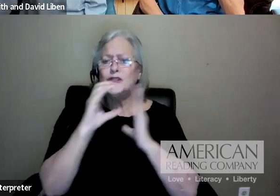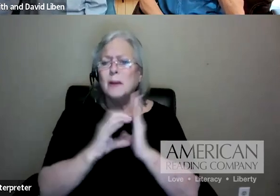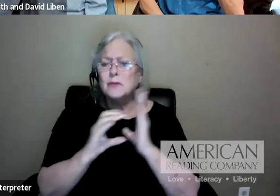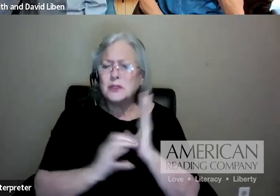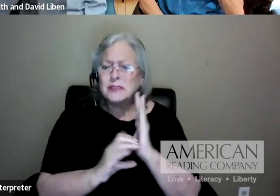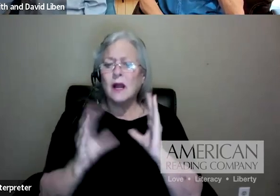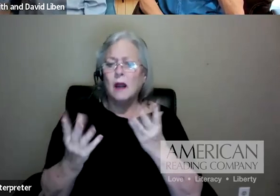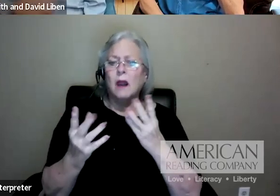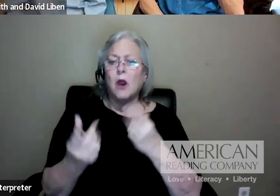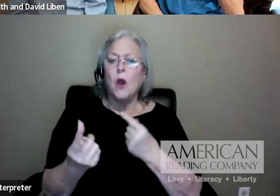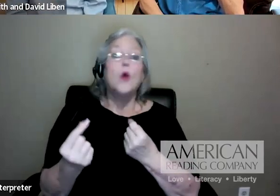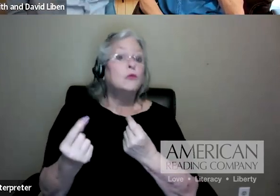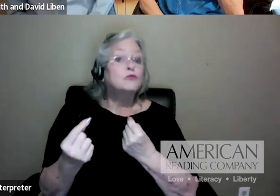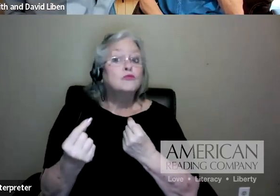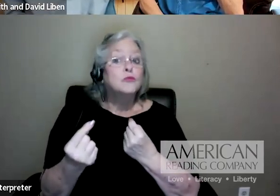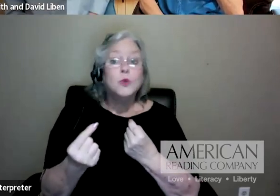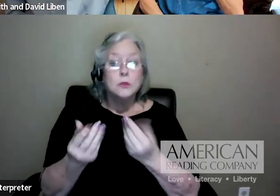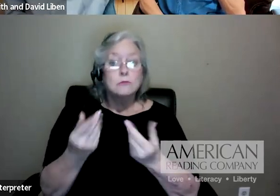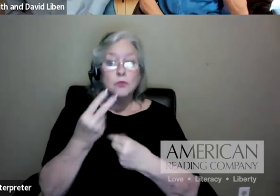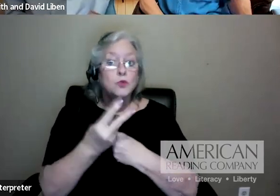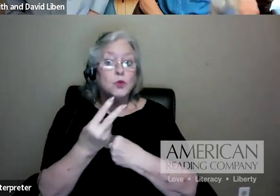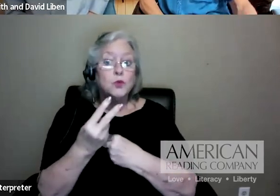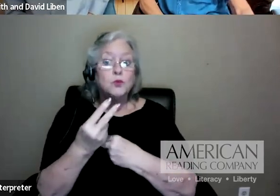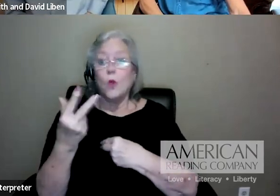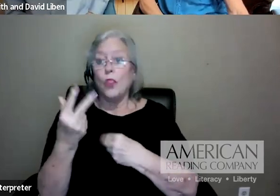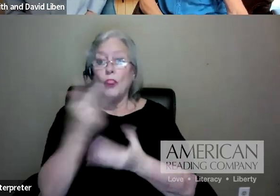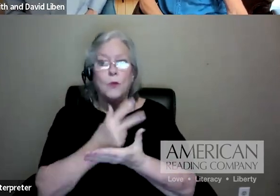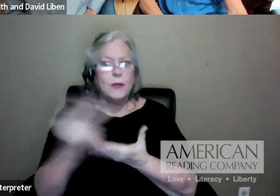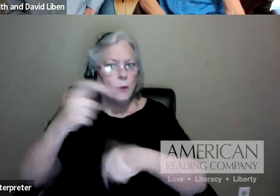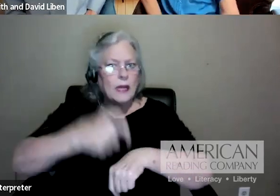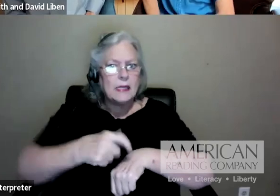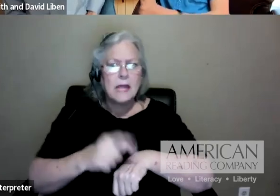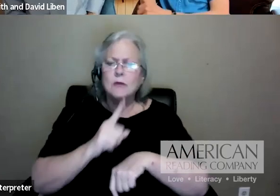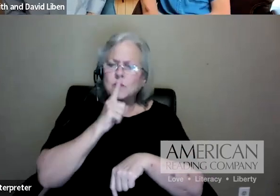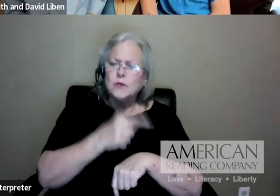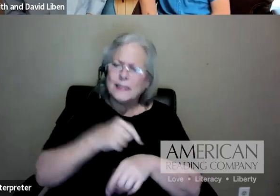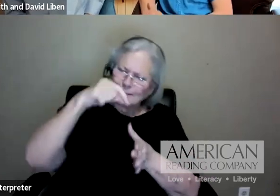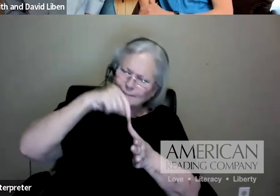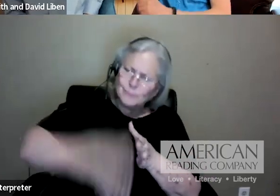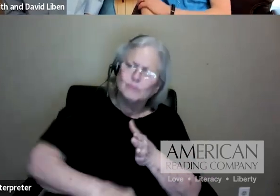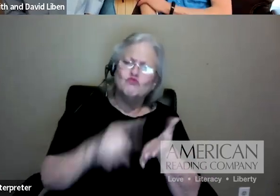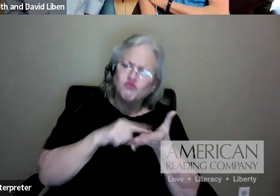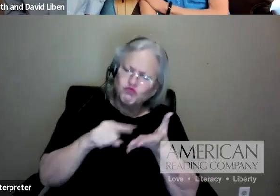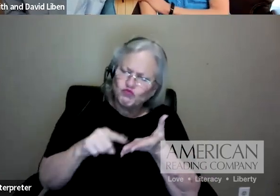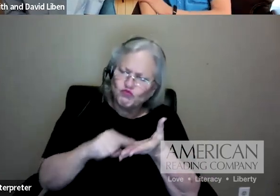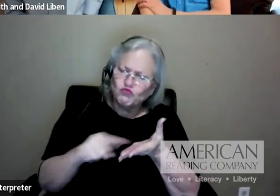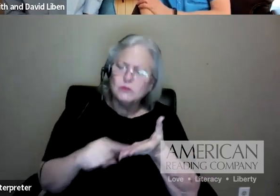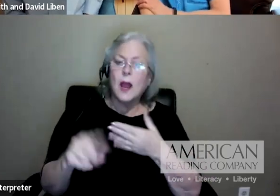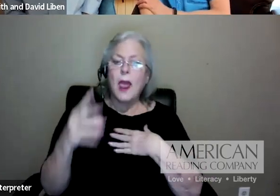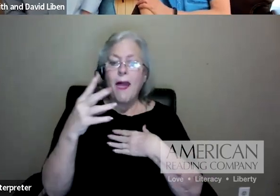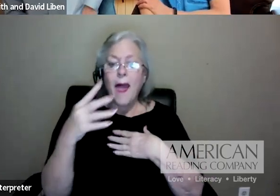two weeks, three weeks' time where you're really digging in. And also that the writing that students are doing